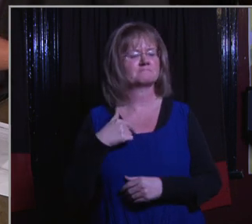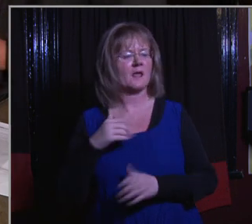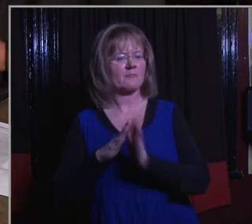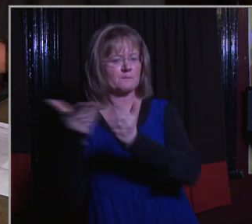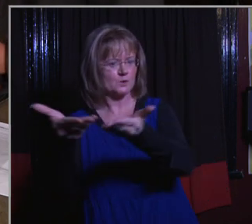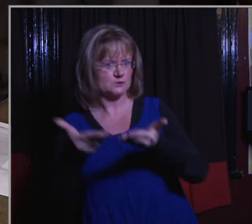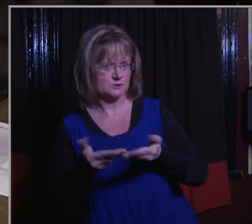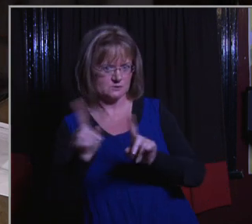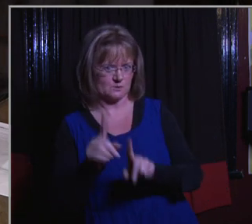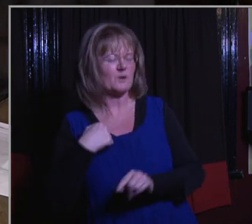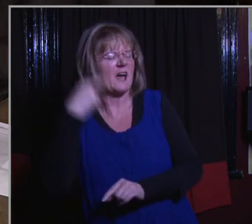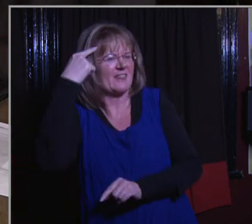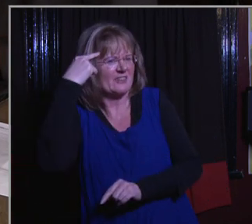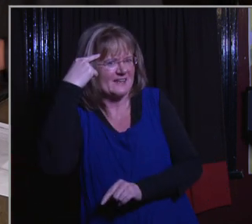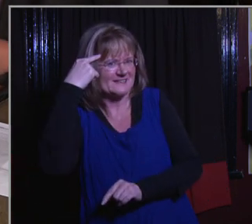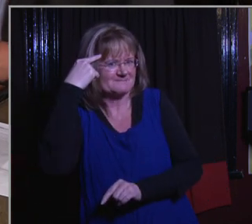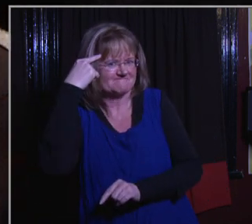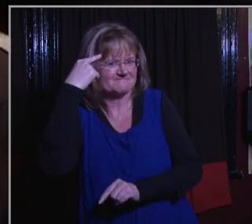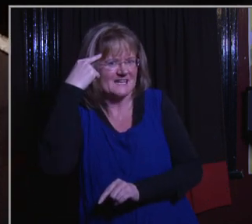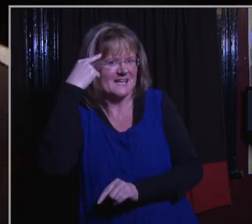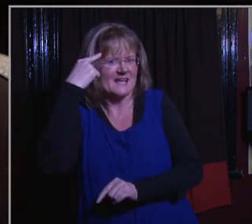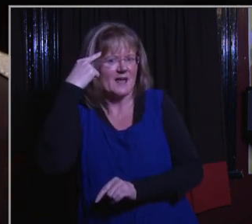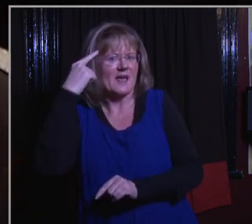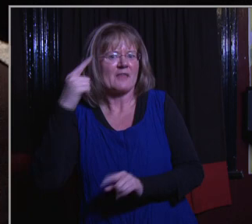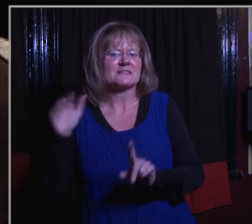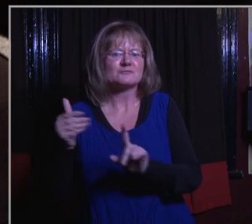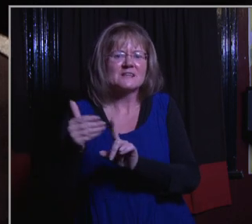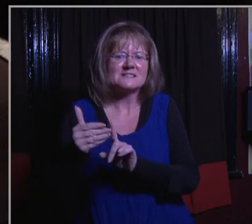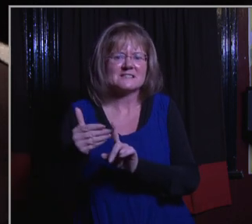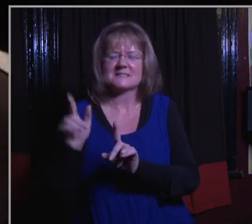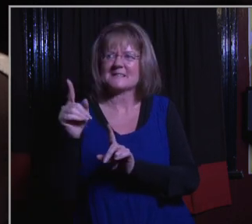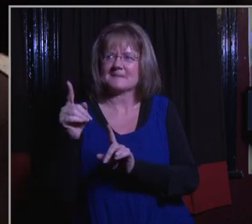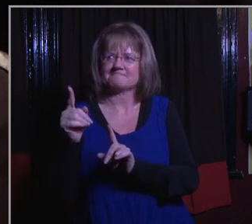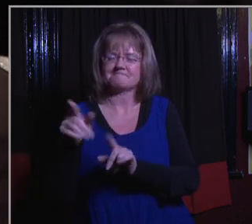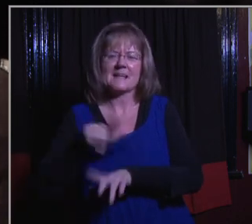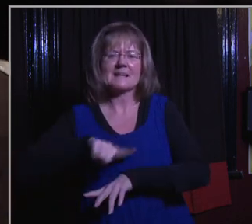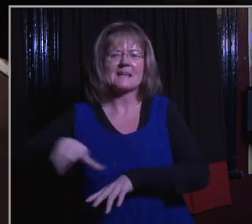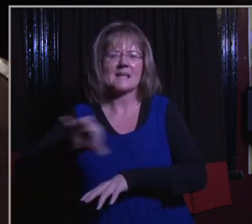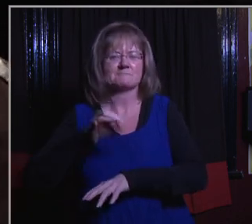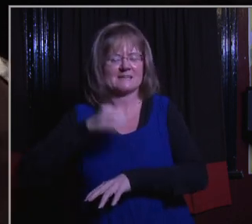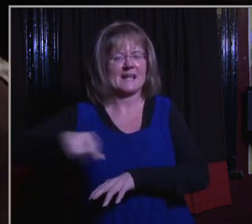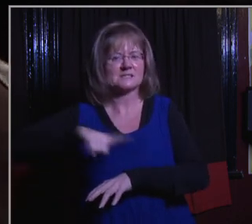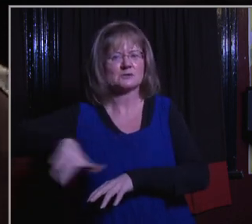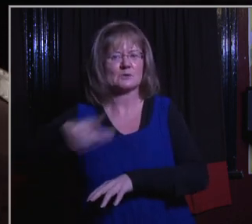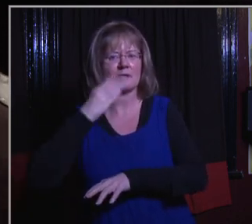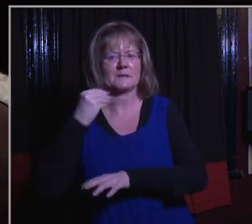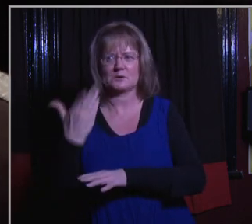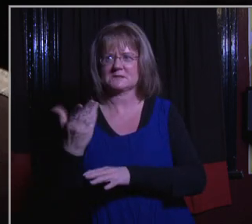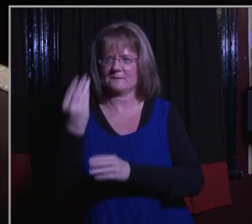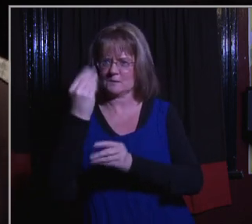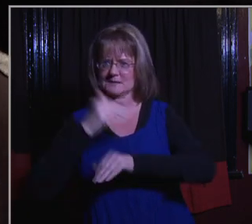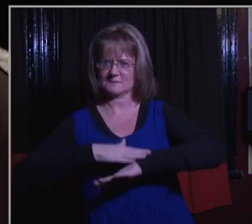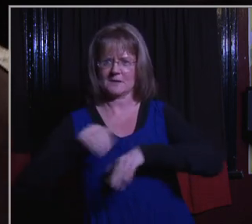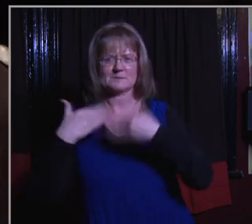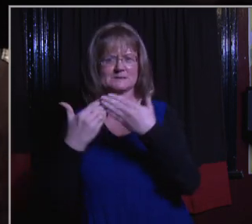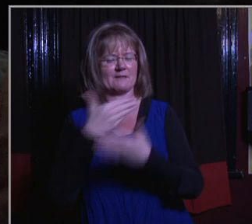shows I think the tactics that National has been using for some time to do two different things, present this nice face of